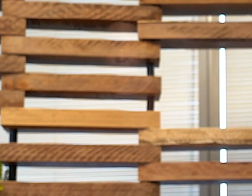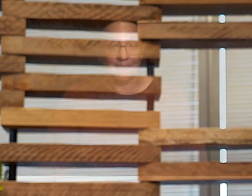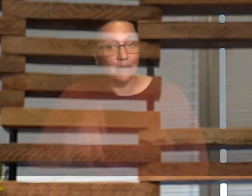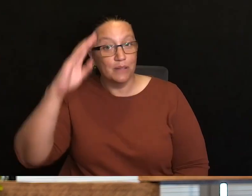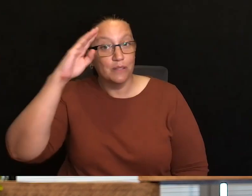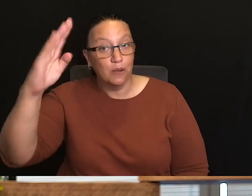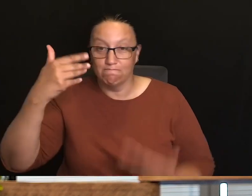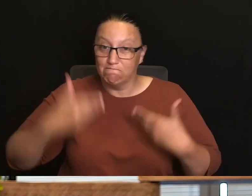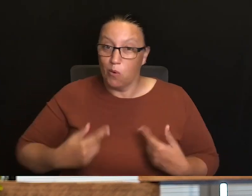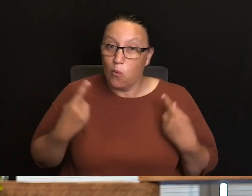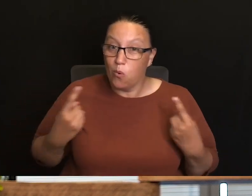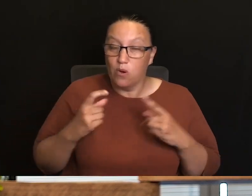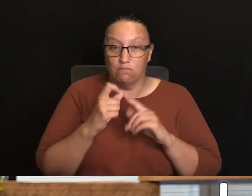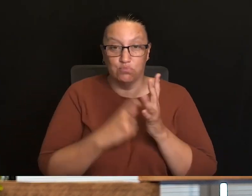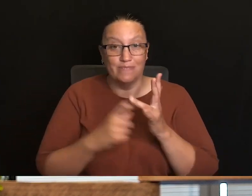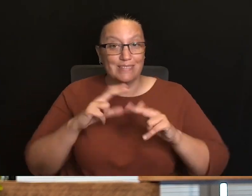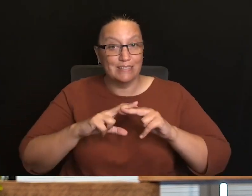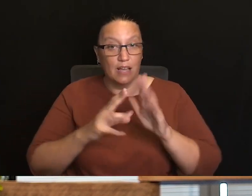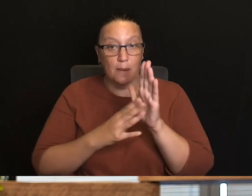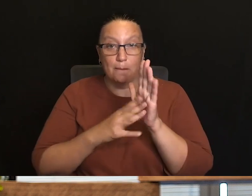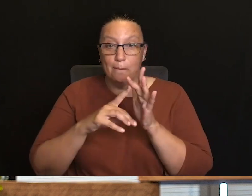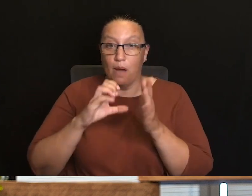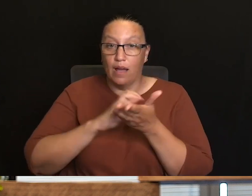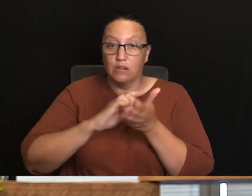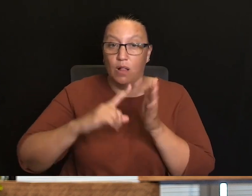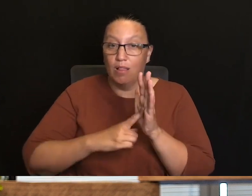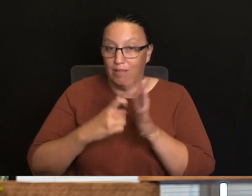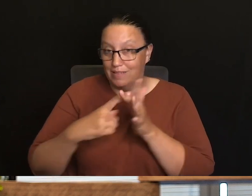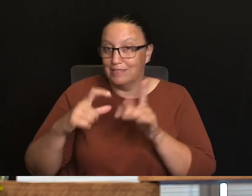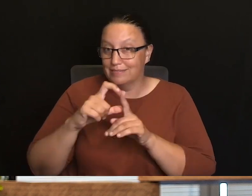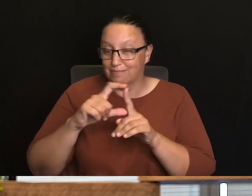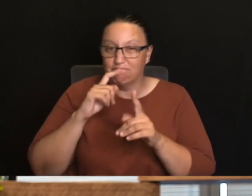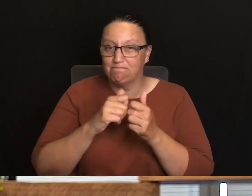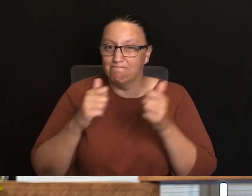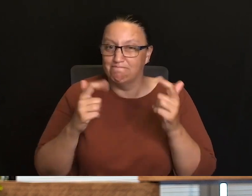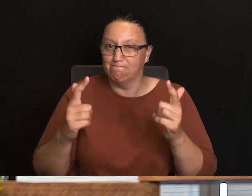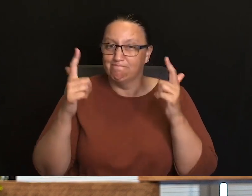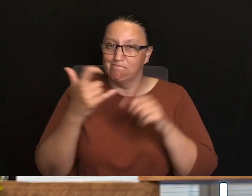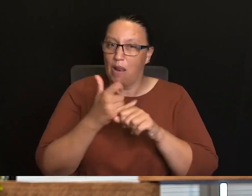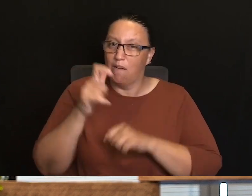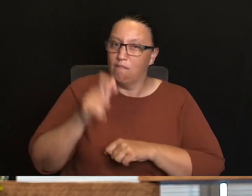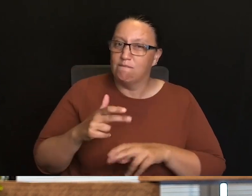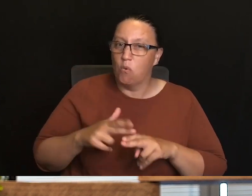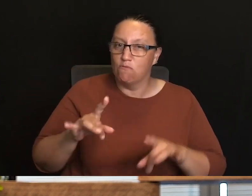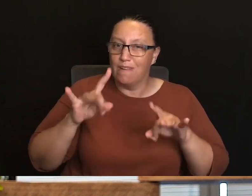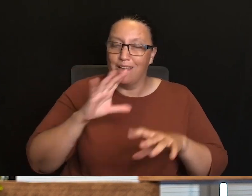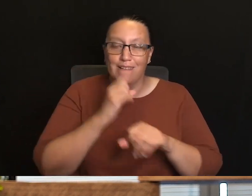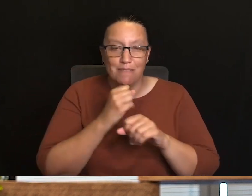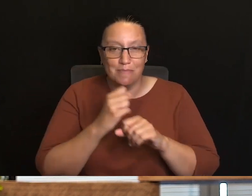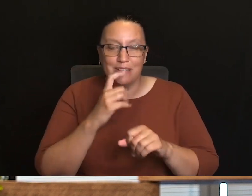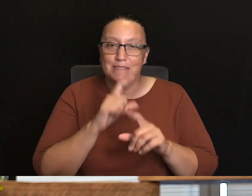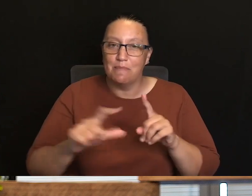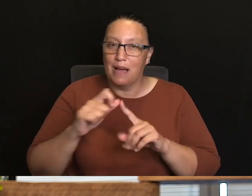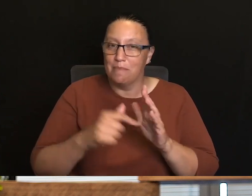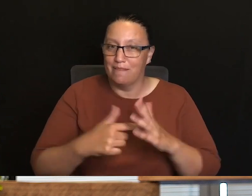Hello, I'm Professor Michael Kidd, the Deputy Chief Medical Officer with the Australian Government Department of Health and Aged Care, and I'm